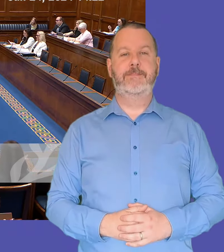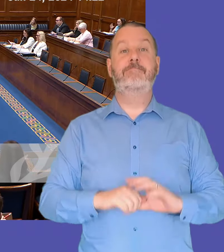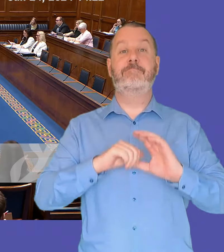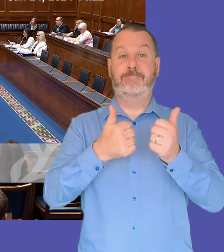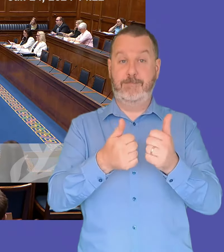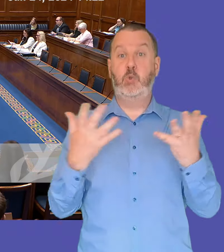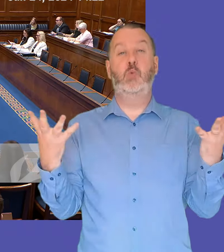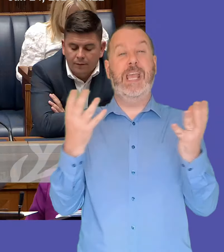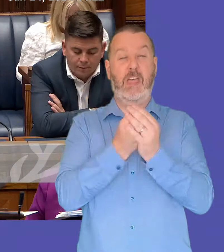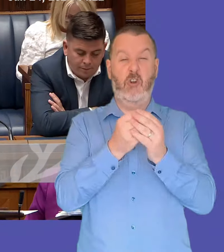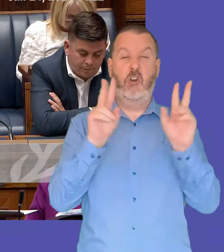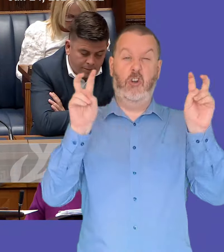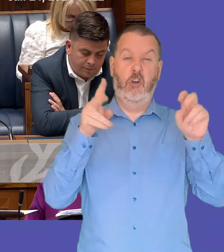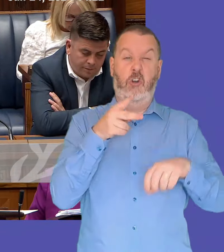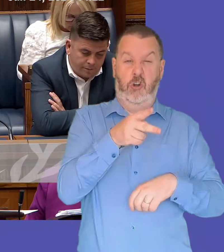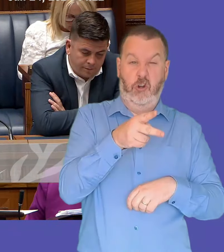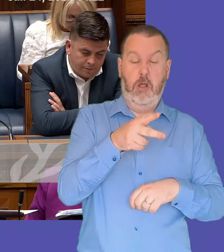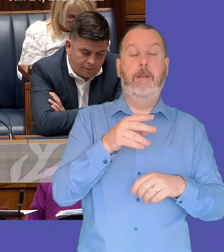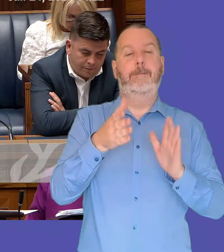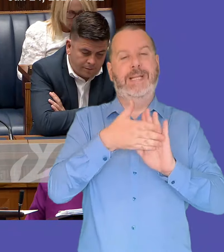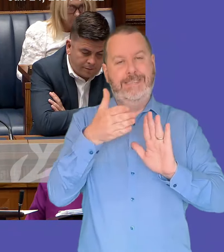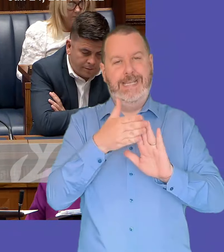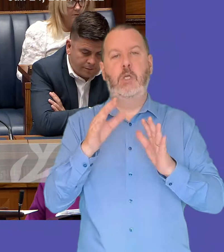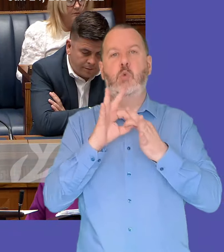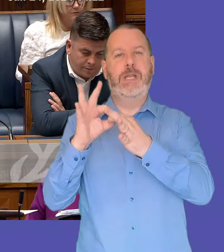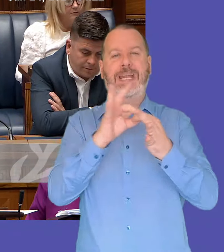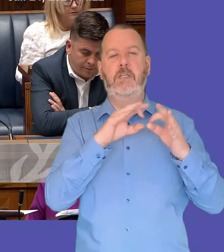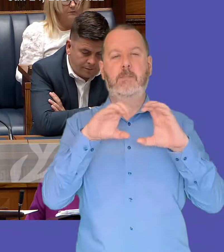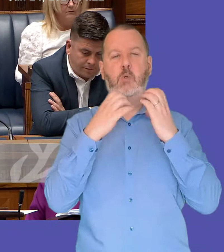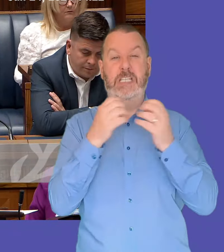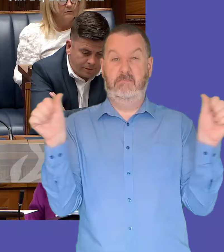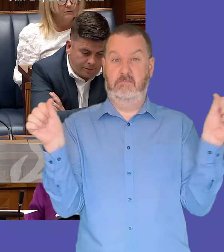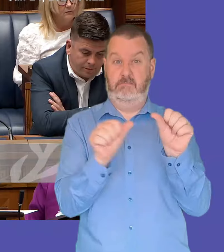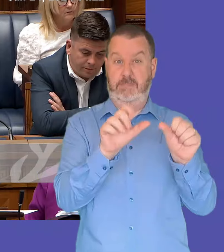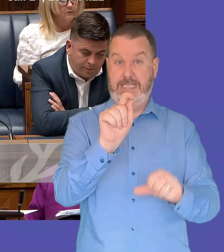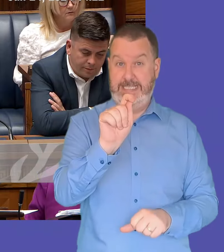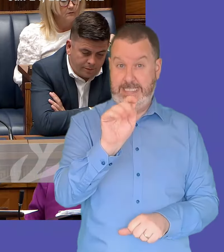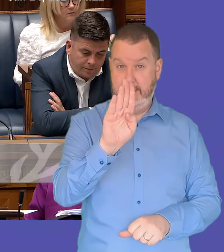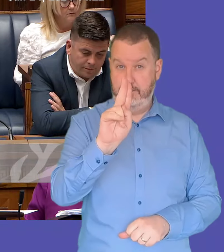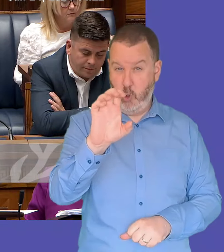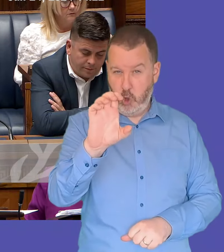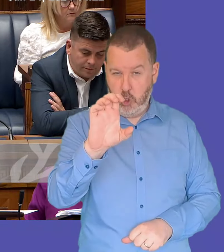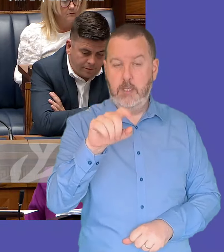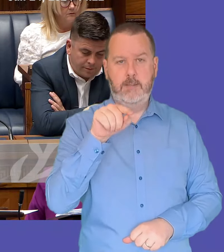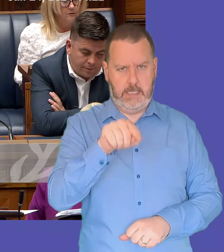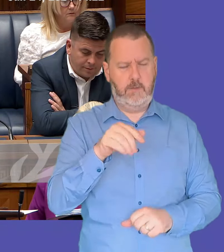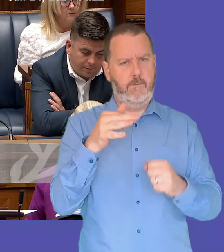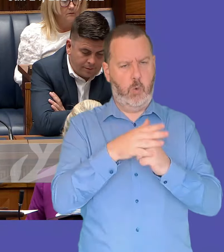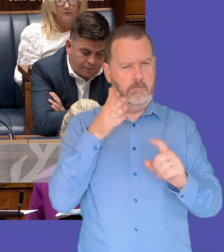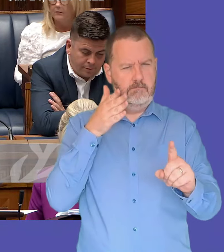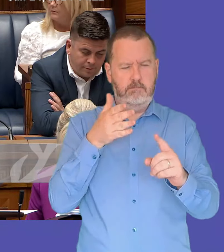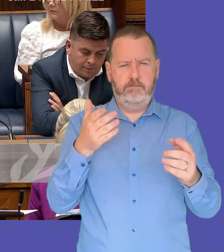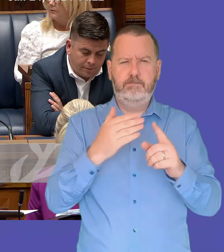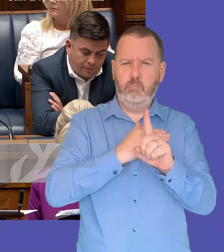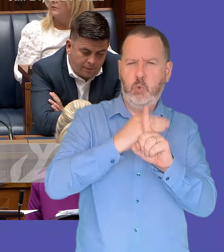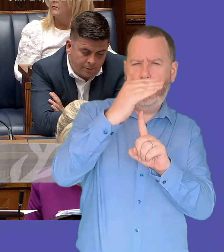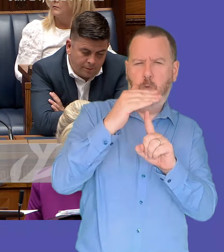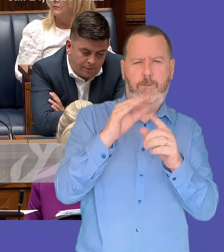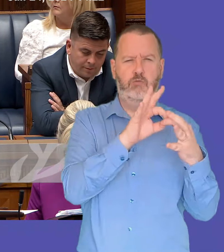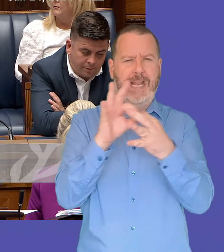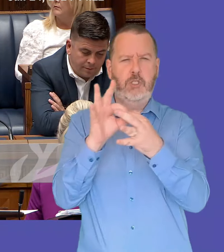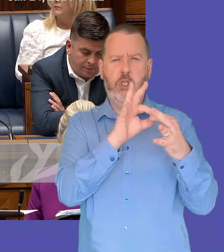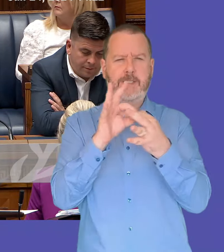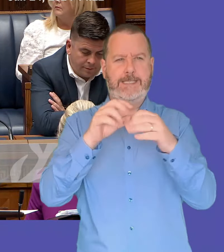united community uh the t-box strategy reflects the executive's commitment to improving community relations here between people from different political